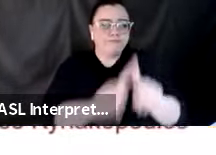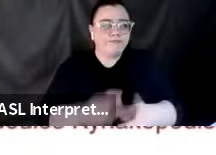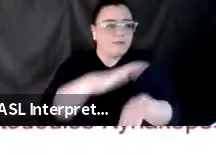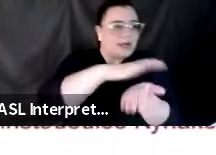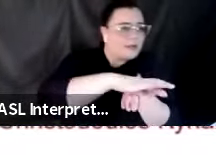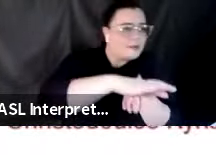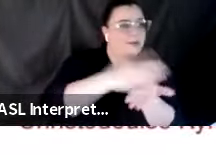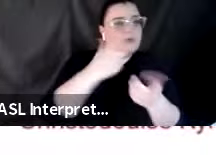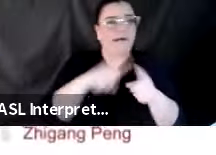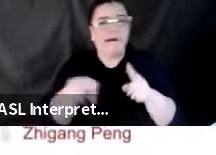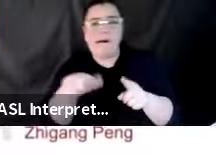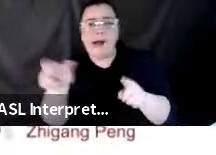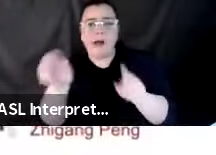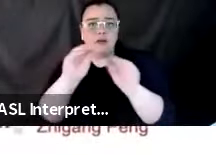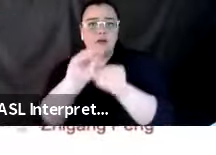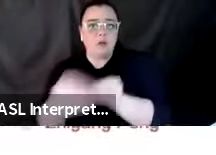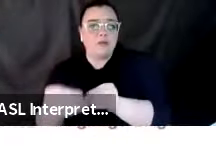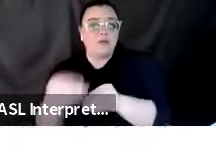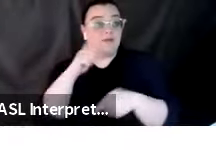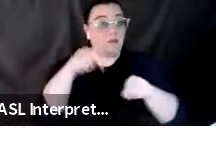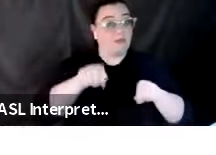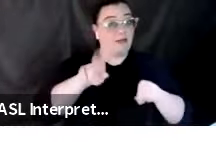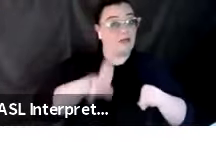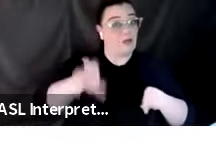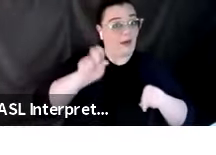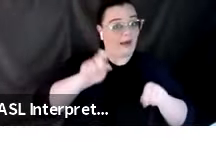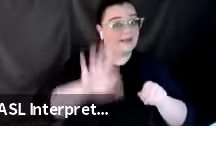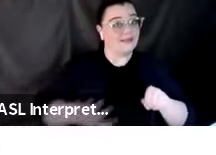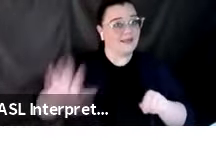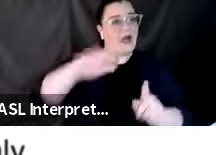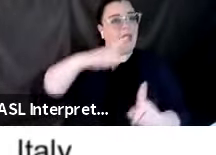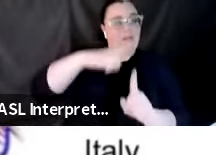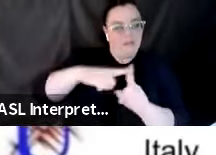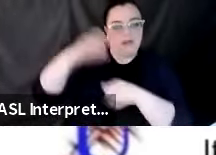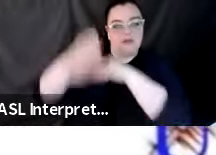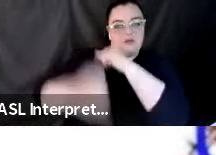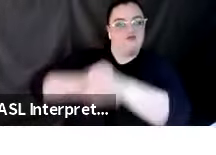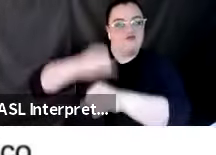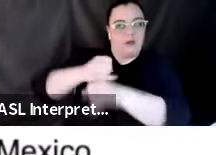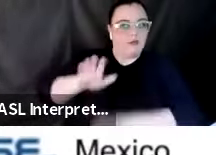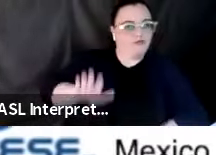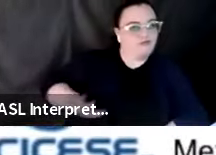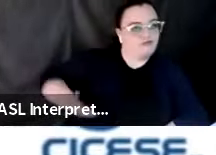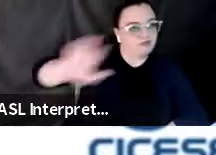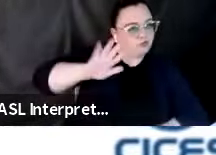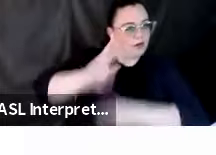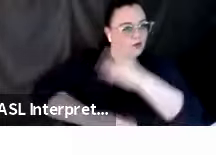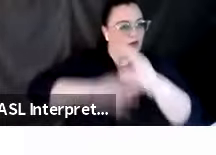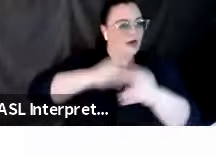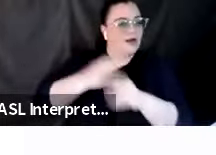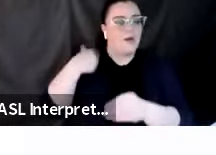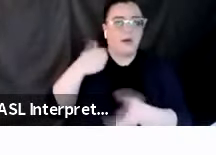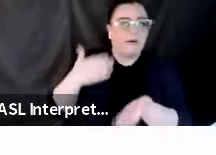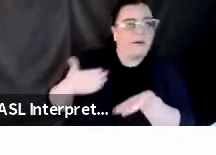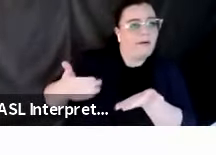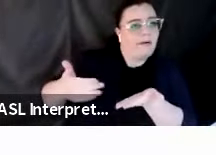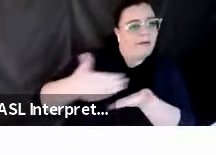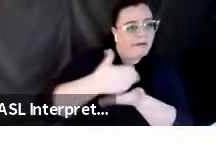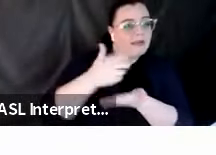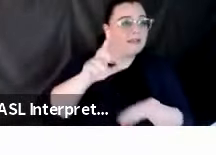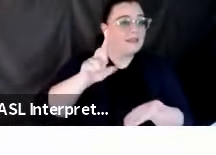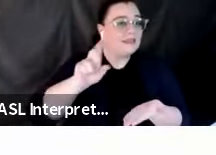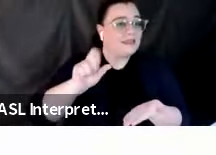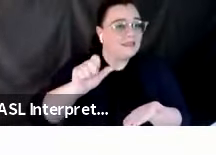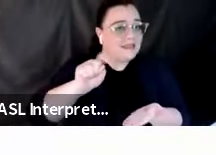everywhere in the U S but also from around the world. We collect data, we analyze it, we develop models, and,